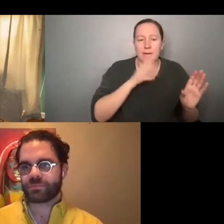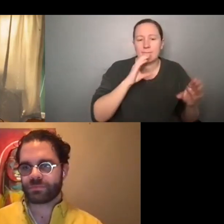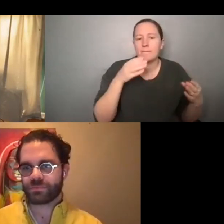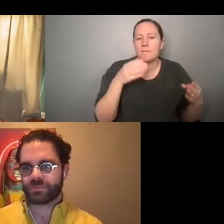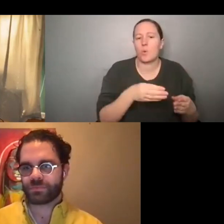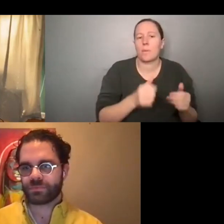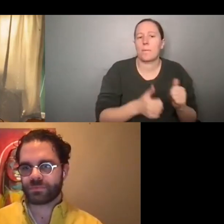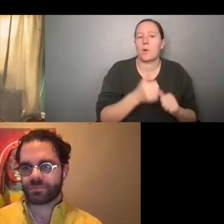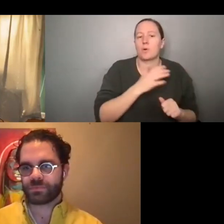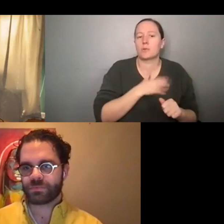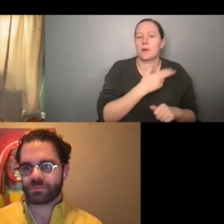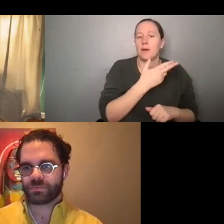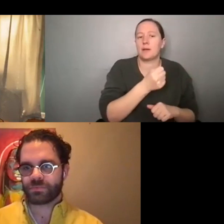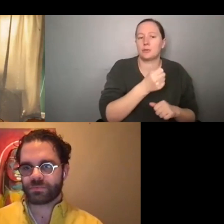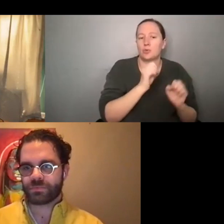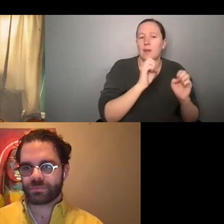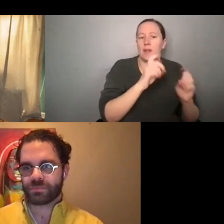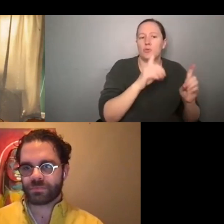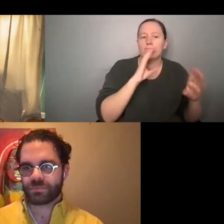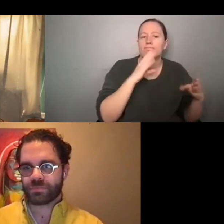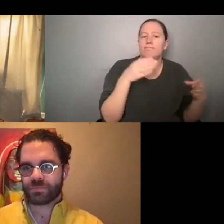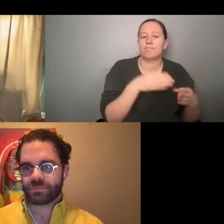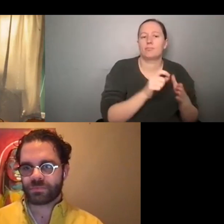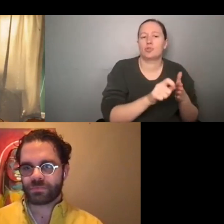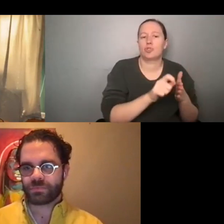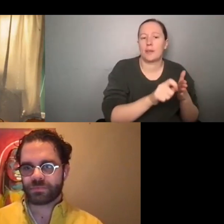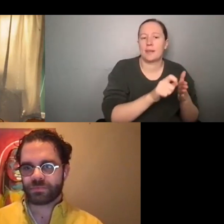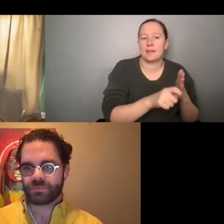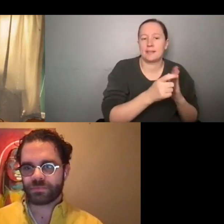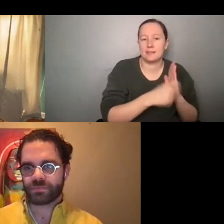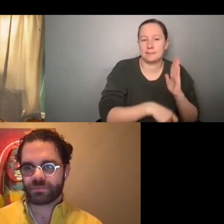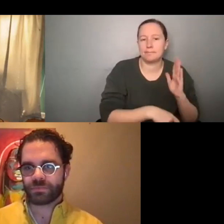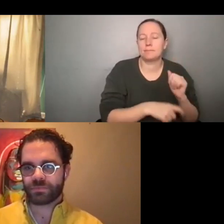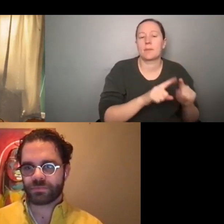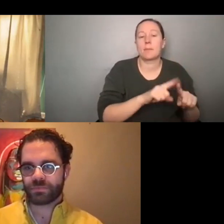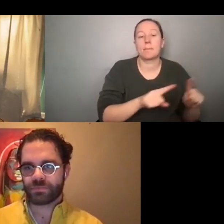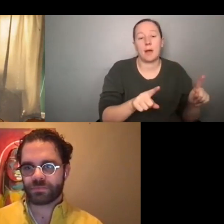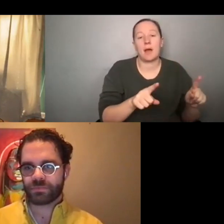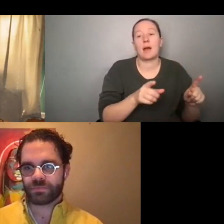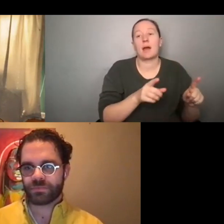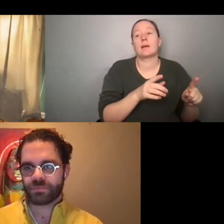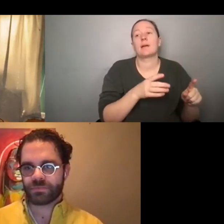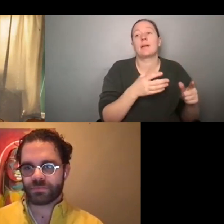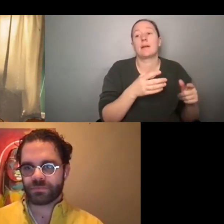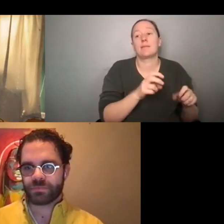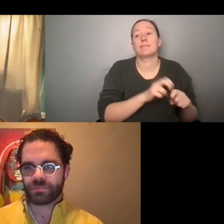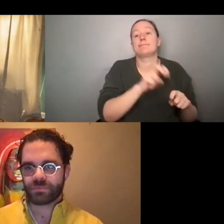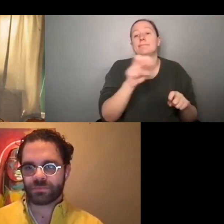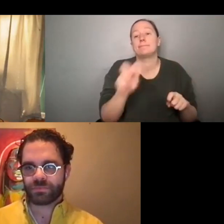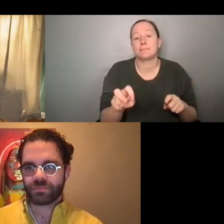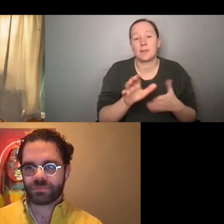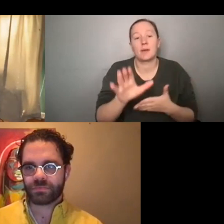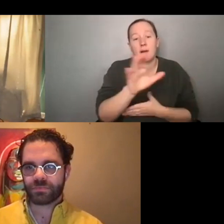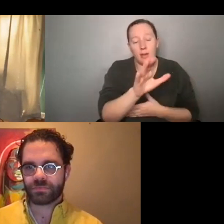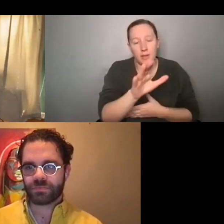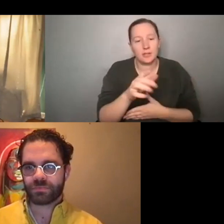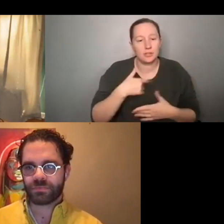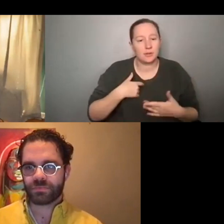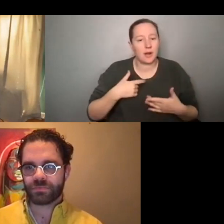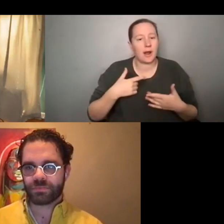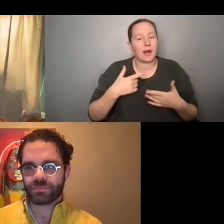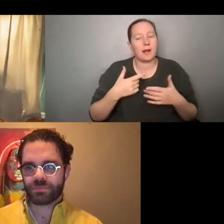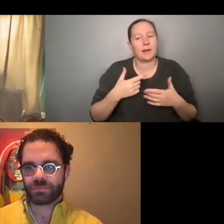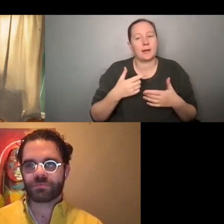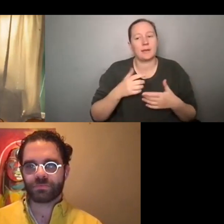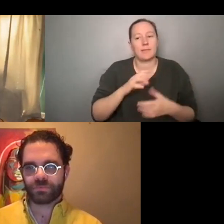school education towards. But once I went to college, I made the pivot to psychology